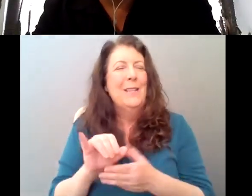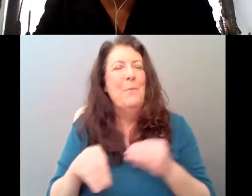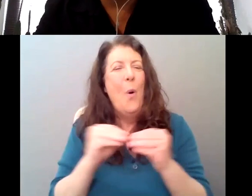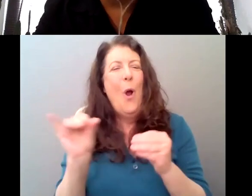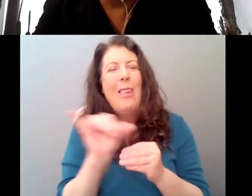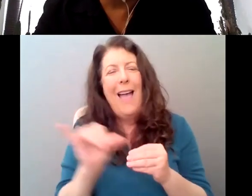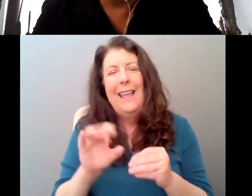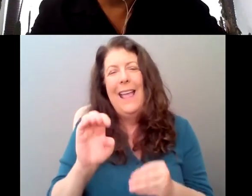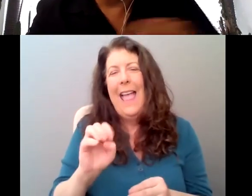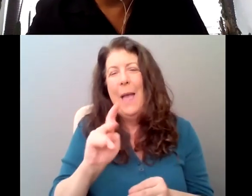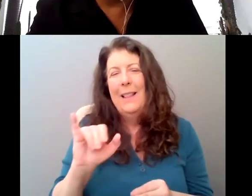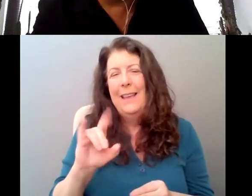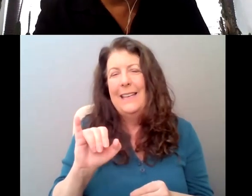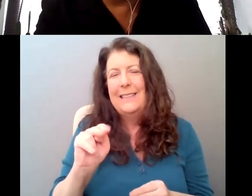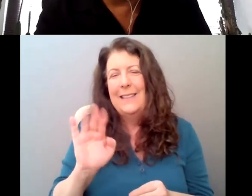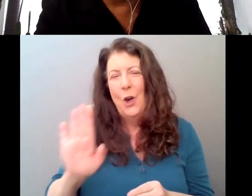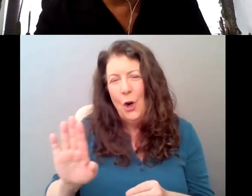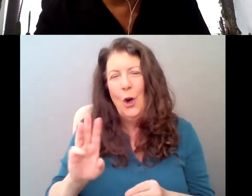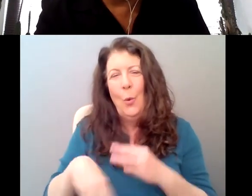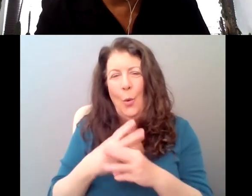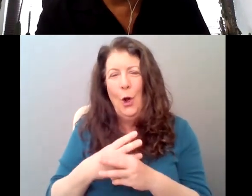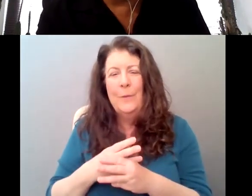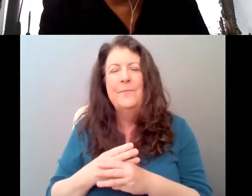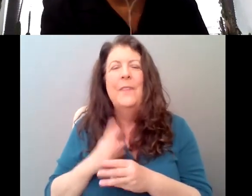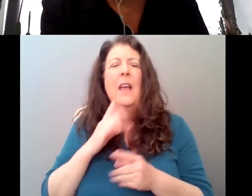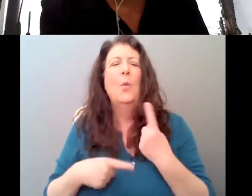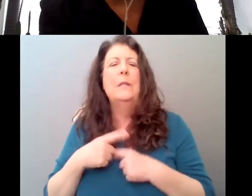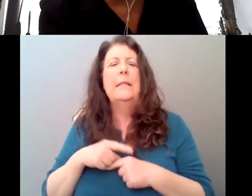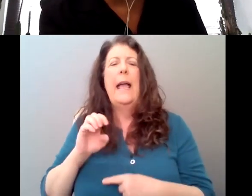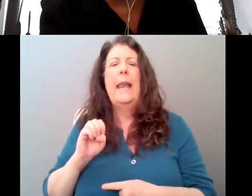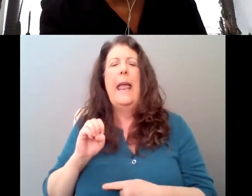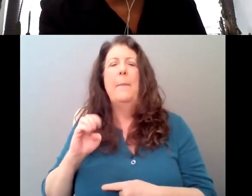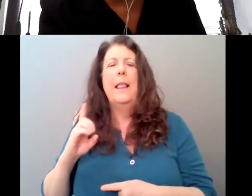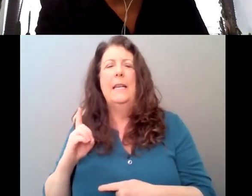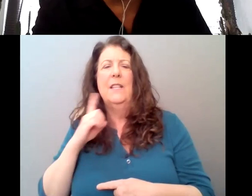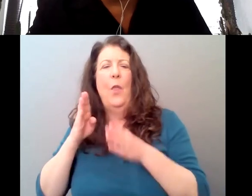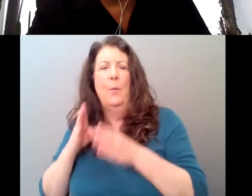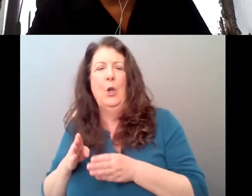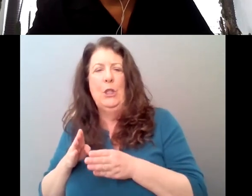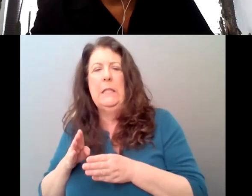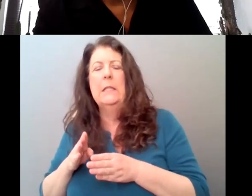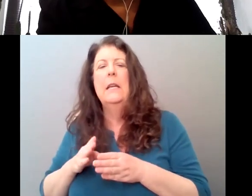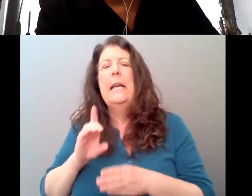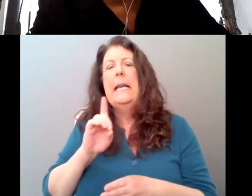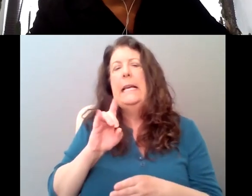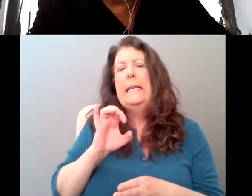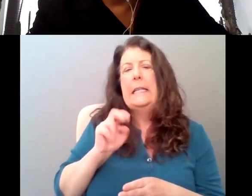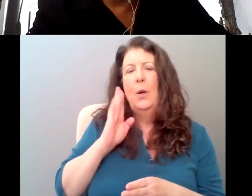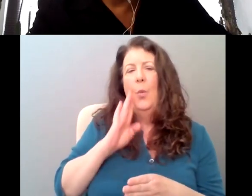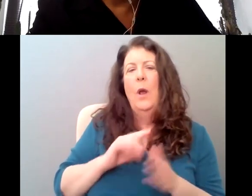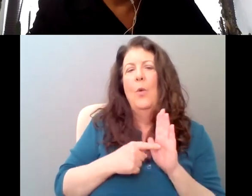Um, and then, okay, so we've kind of talked like big picture, how you establish the tone. Um, is, is there, um,